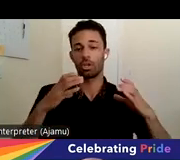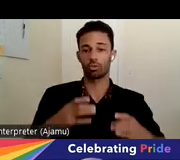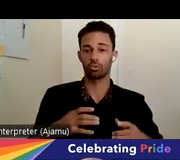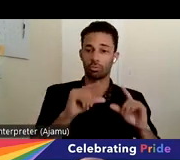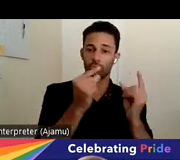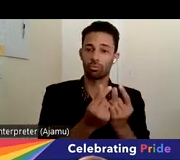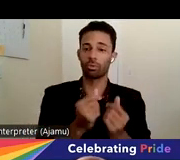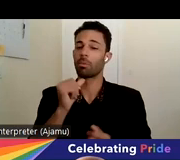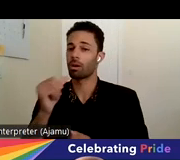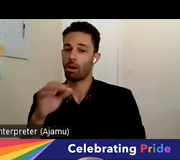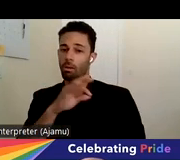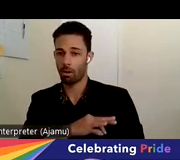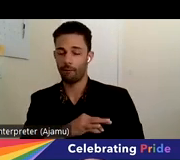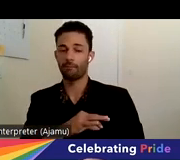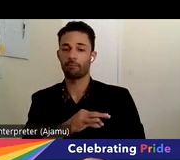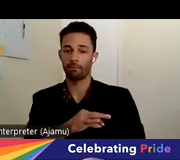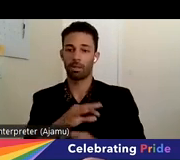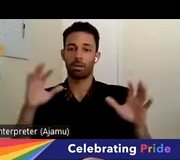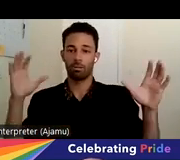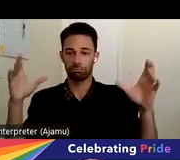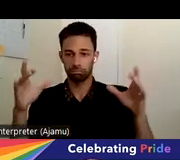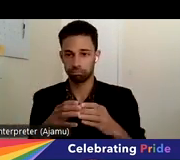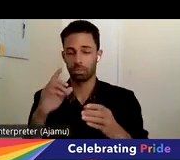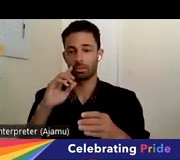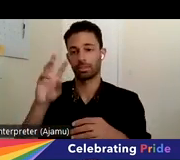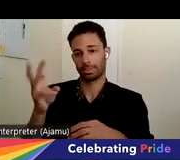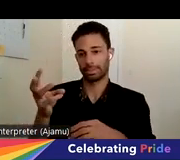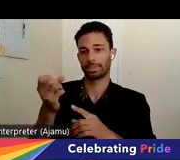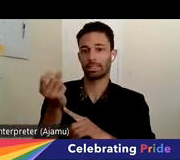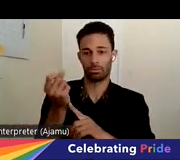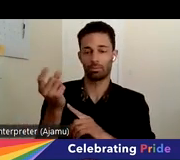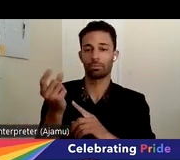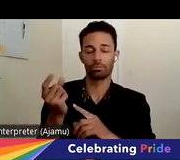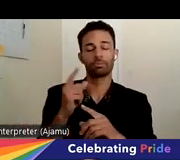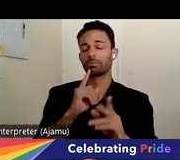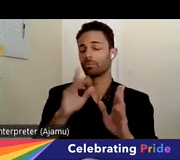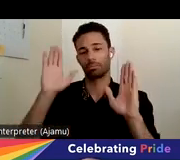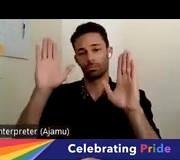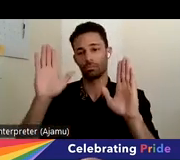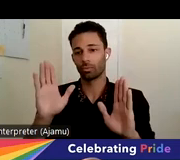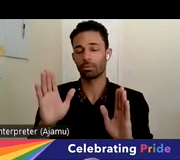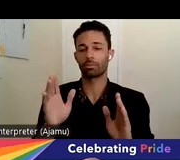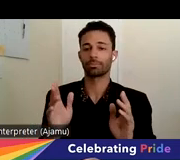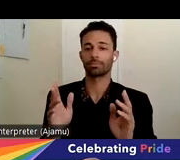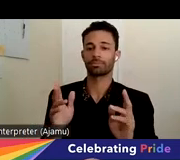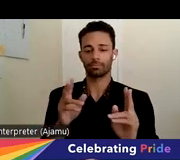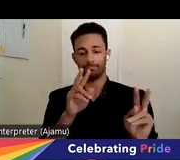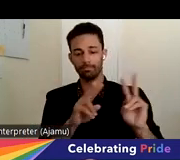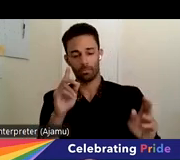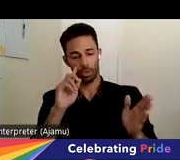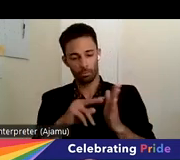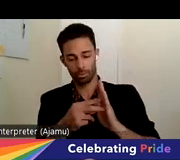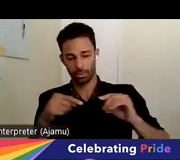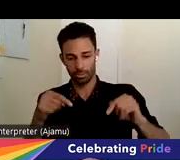gathered together for their sixth annual convening, and it's just incredible, you know, rereading the purpose of this council.